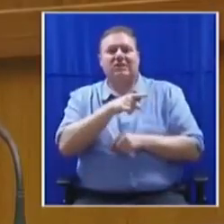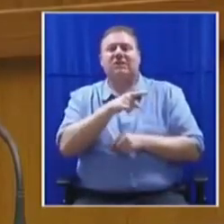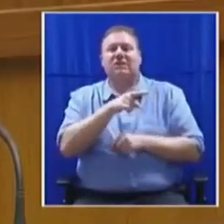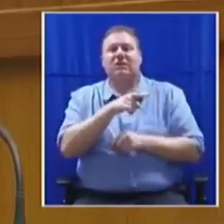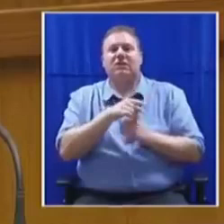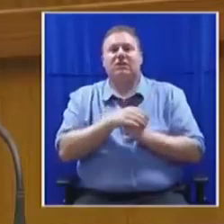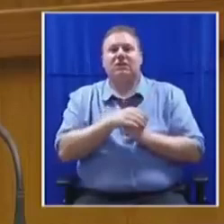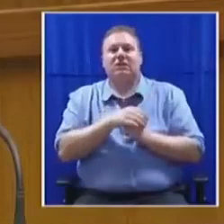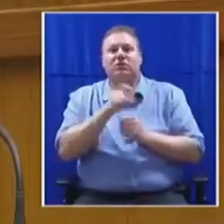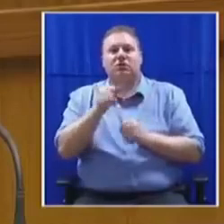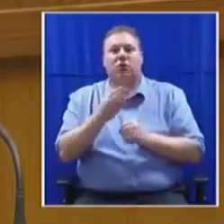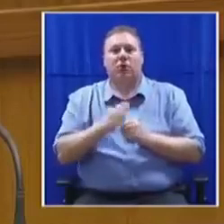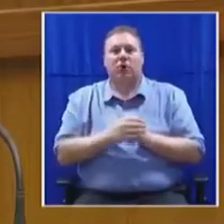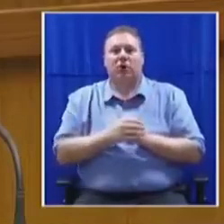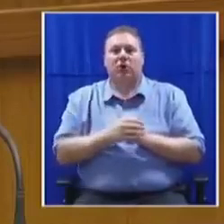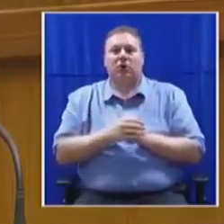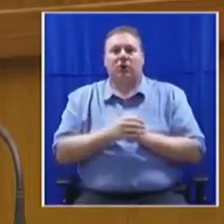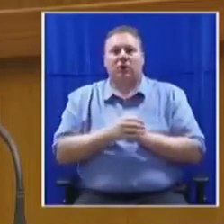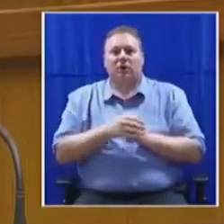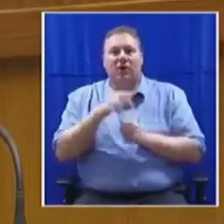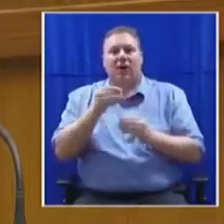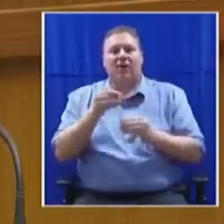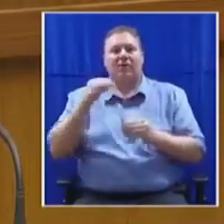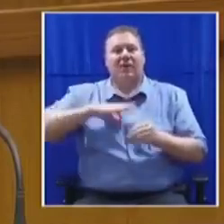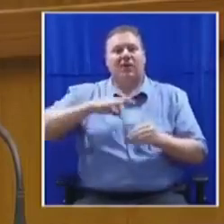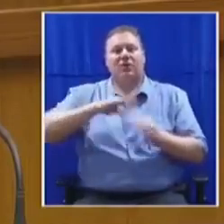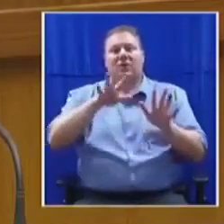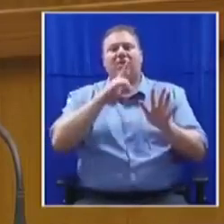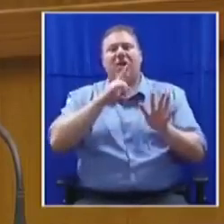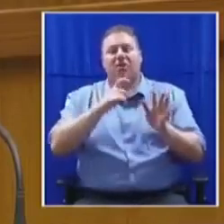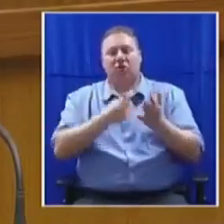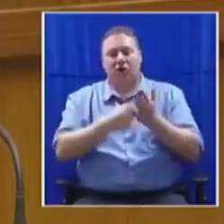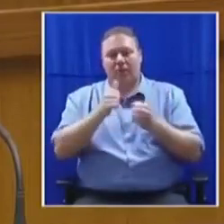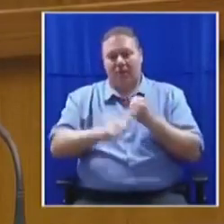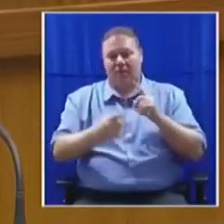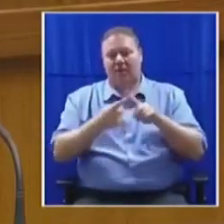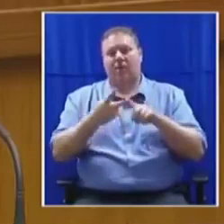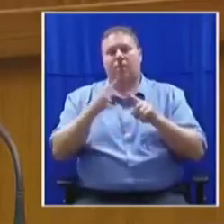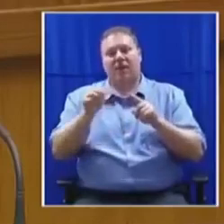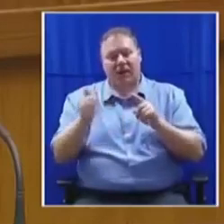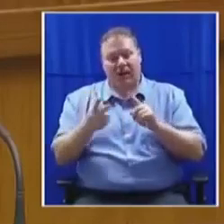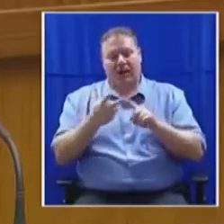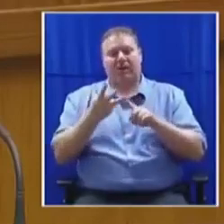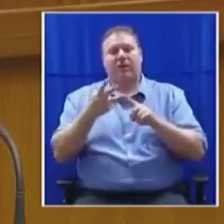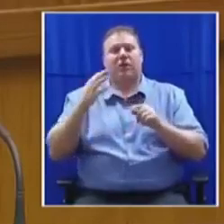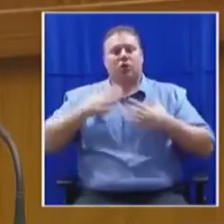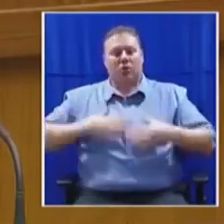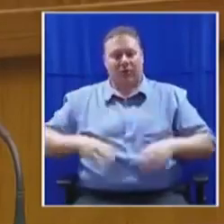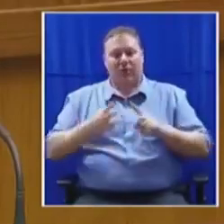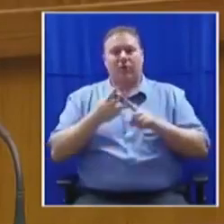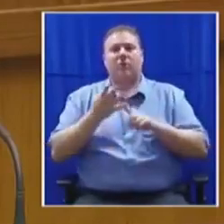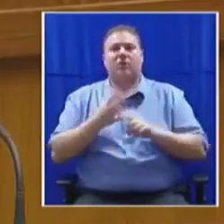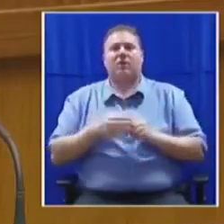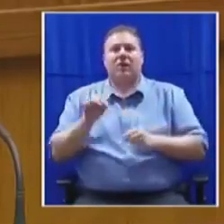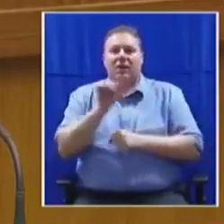of 10,000 per month, medical aid, pension and uniform. More than 1,000 cleaners are employed with a salary of 10,000.